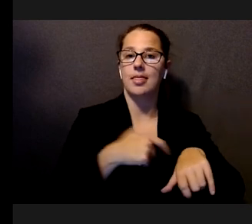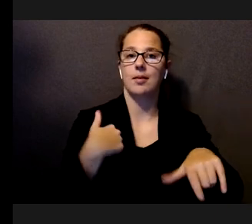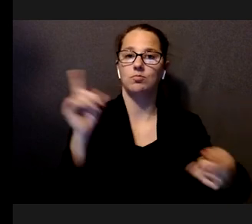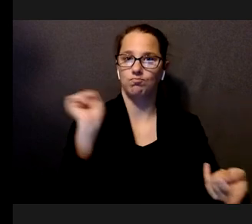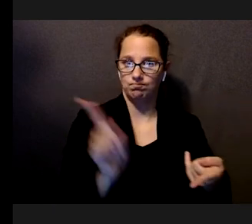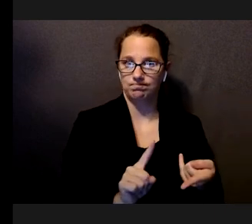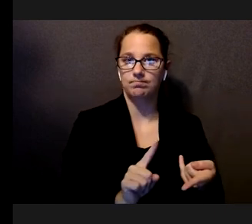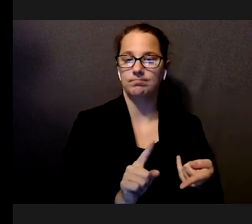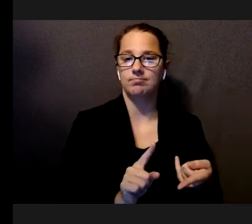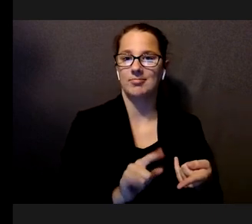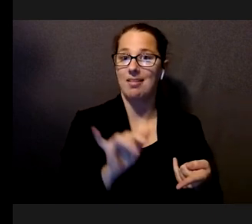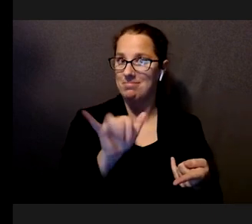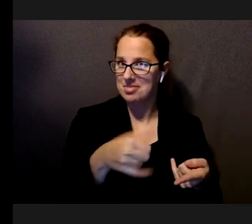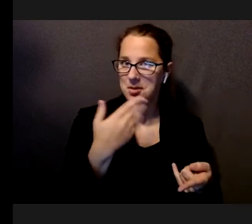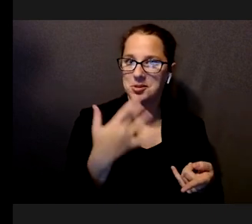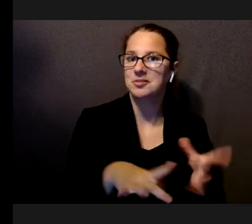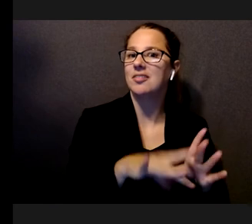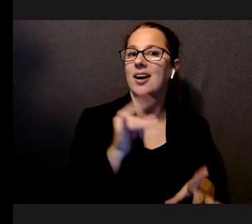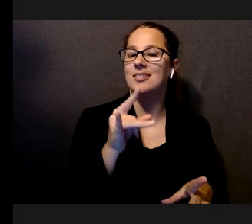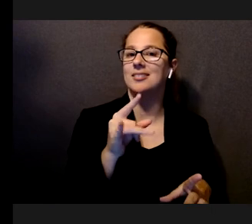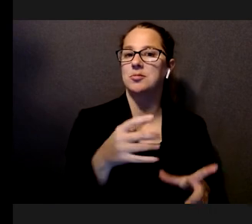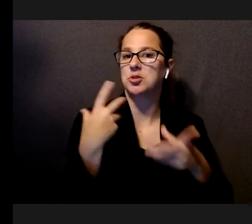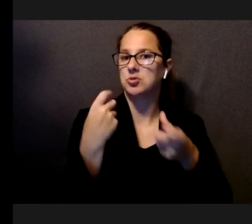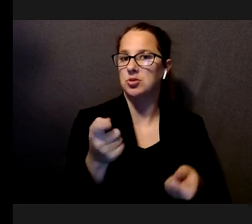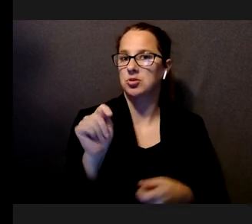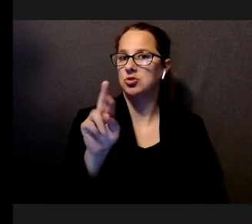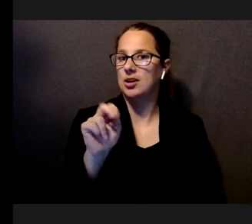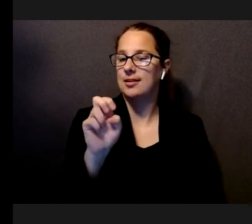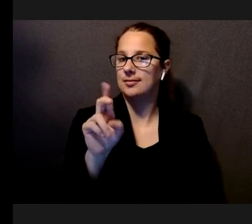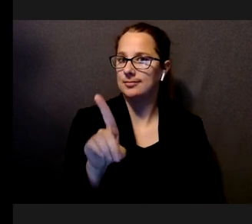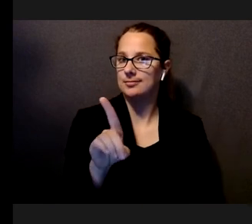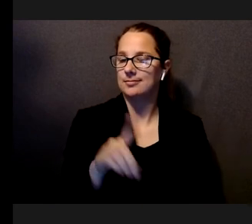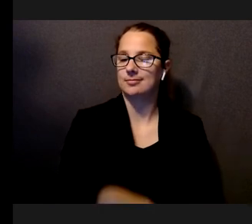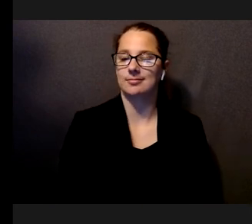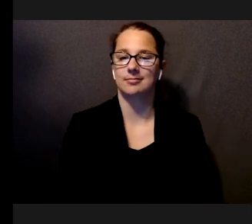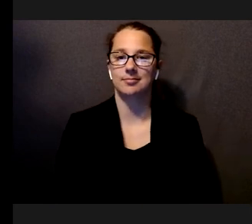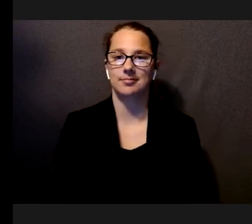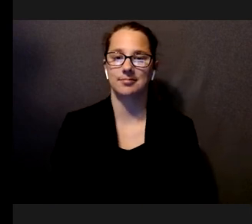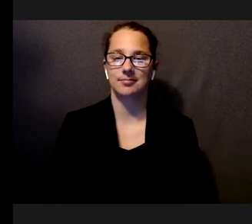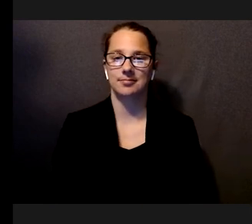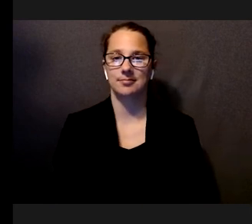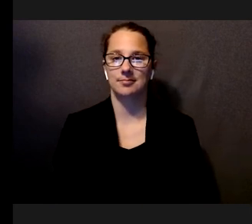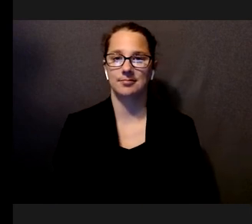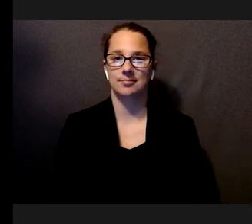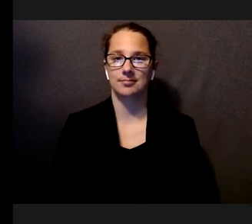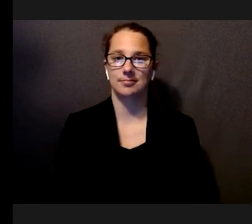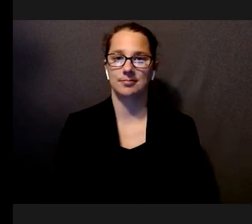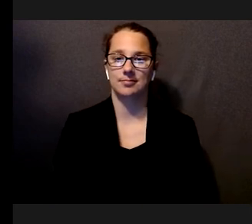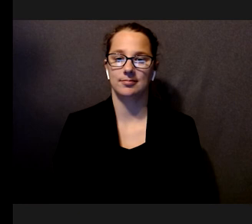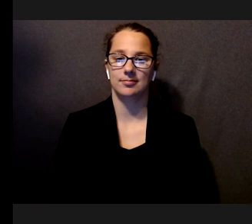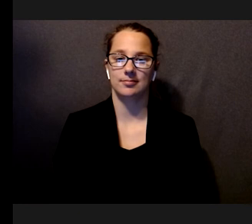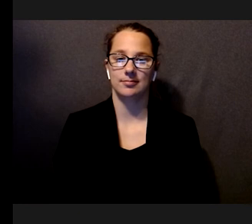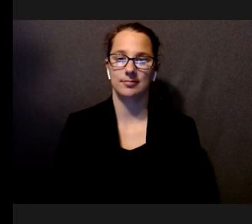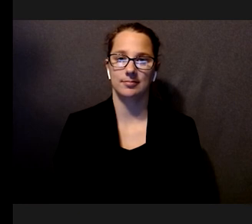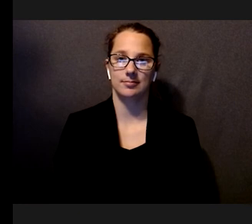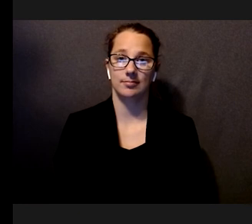So, that was a good find. There was a strong trend there. And the subjective